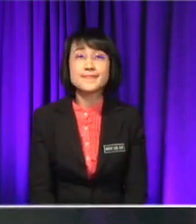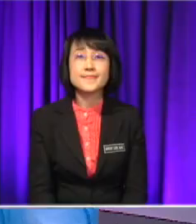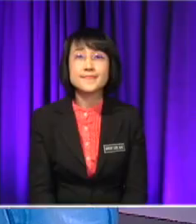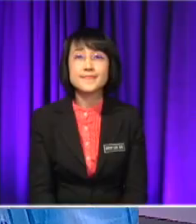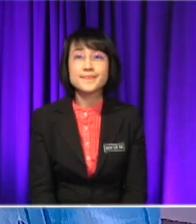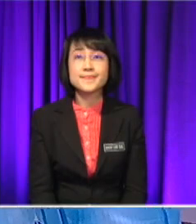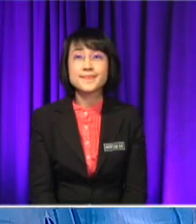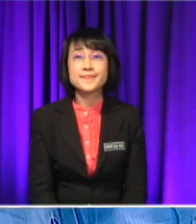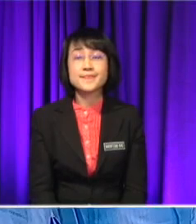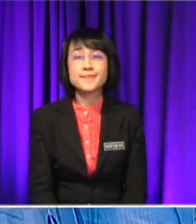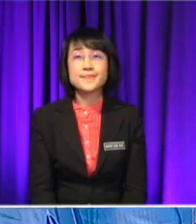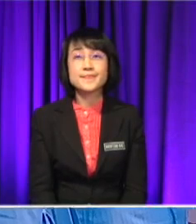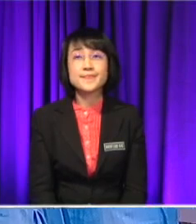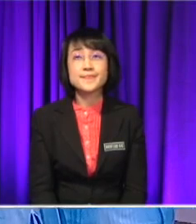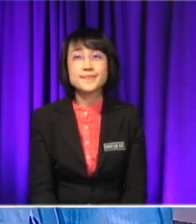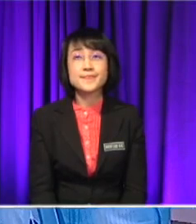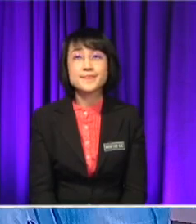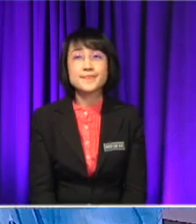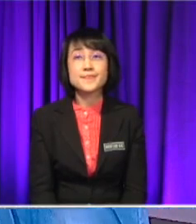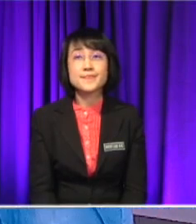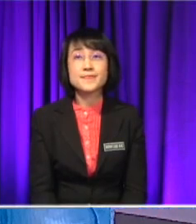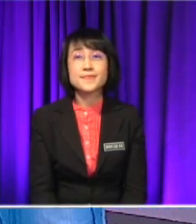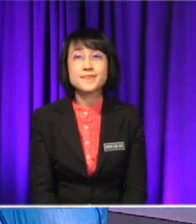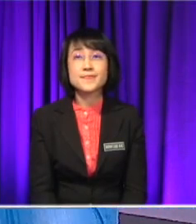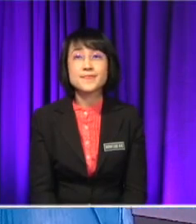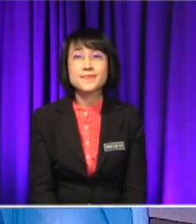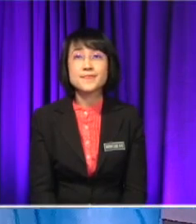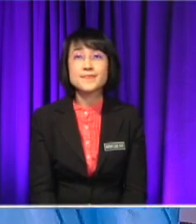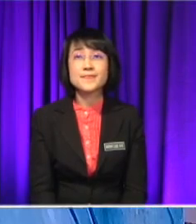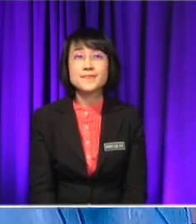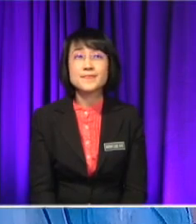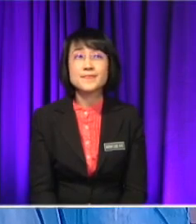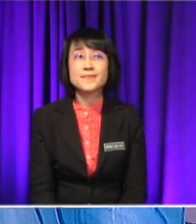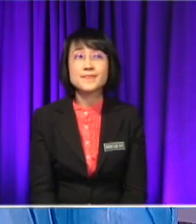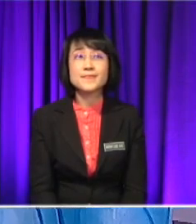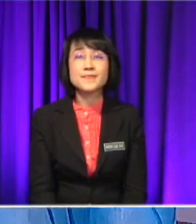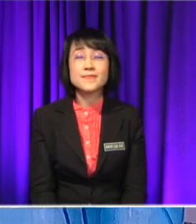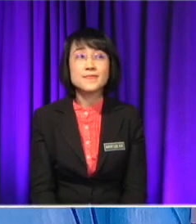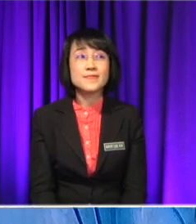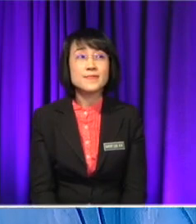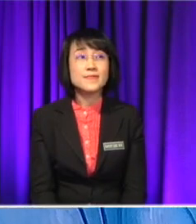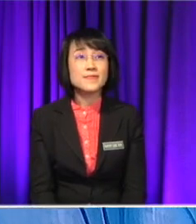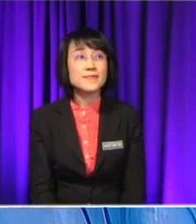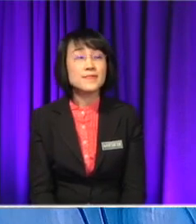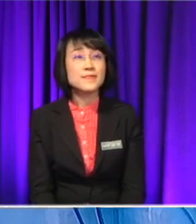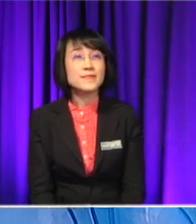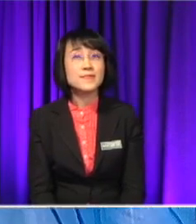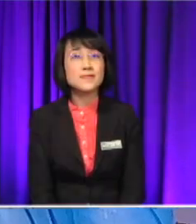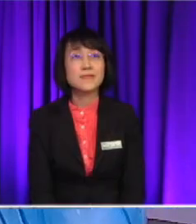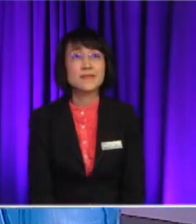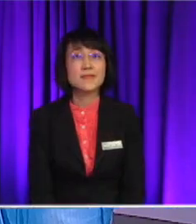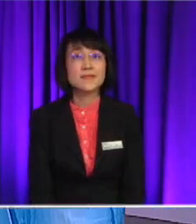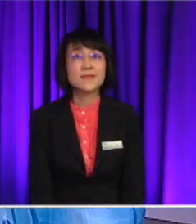okay, so like I said The screen is not on The screen is not on, cannot see